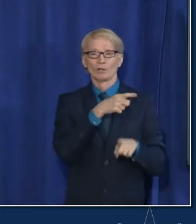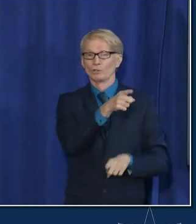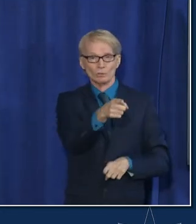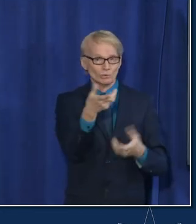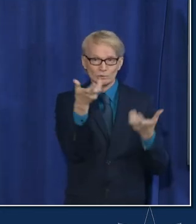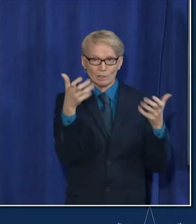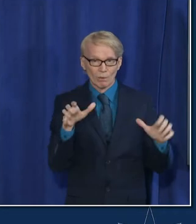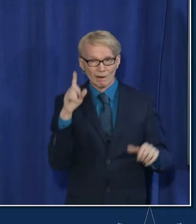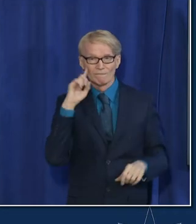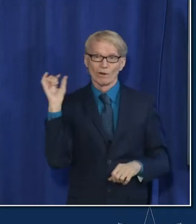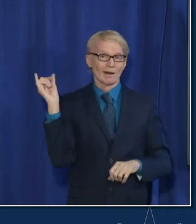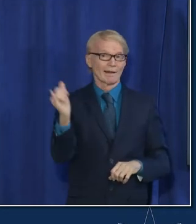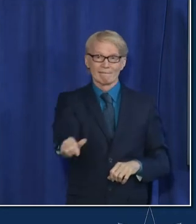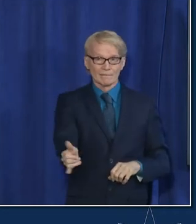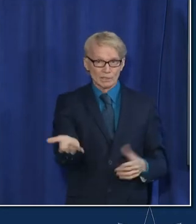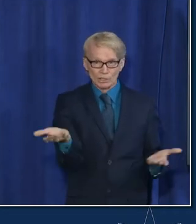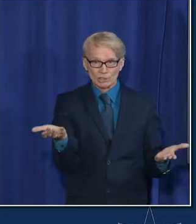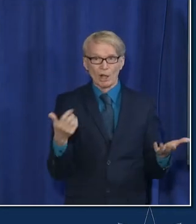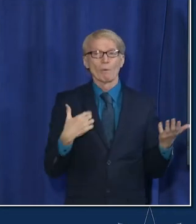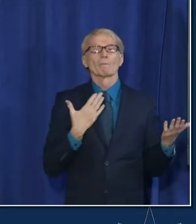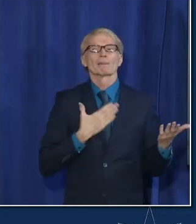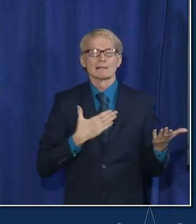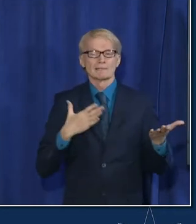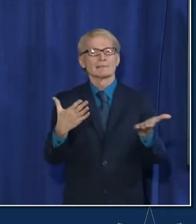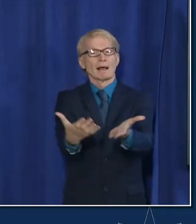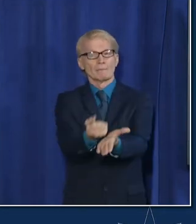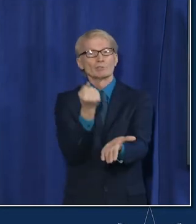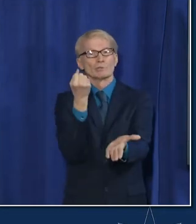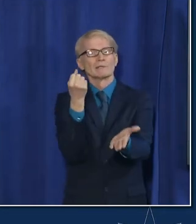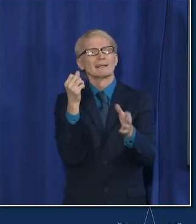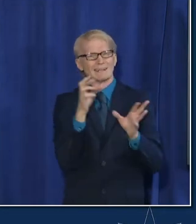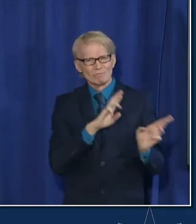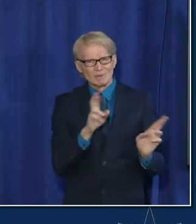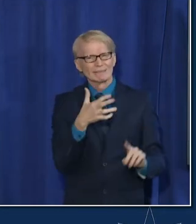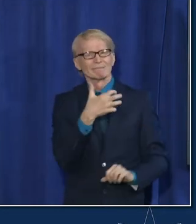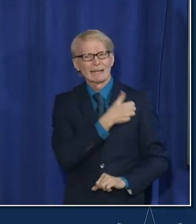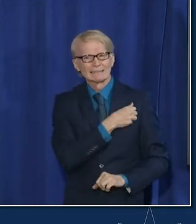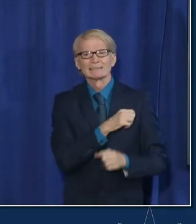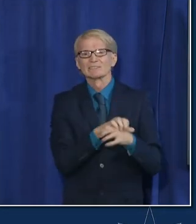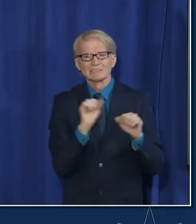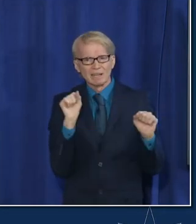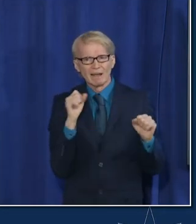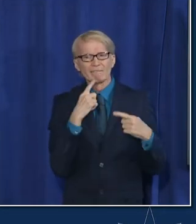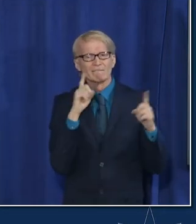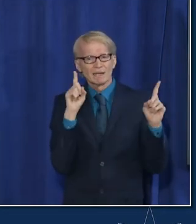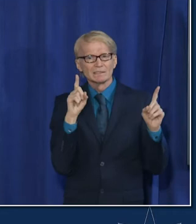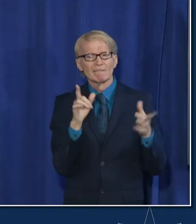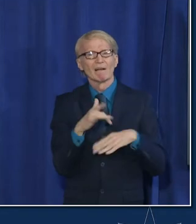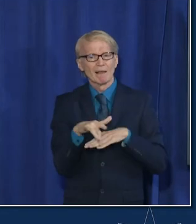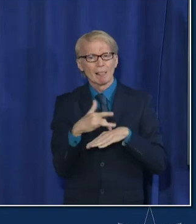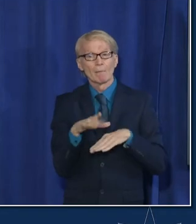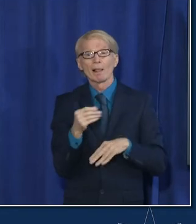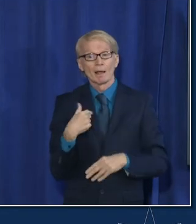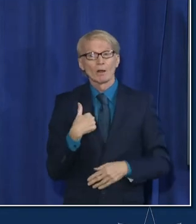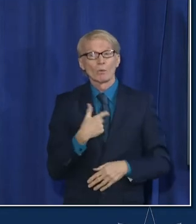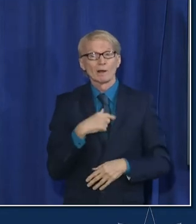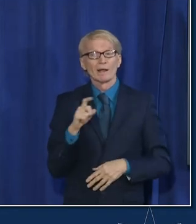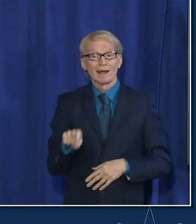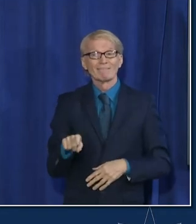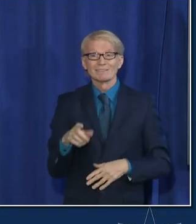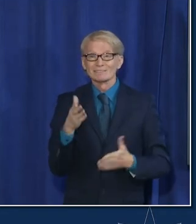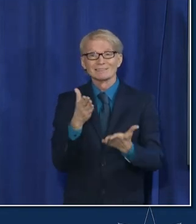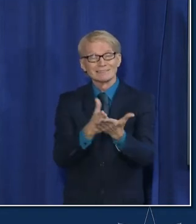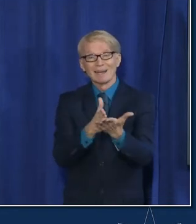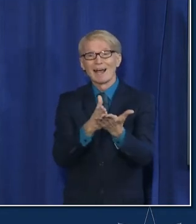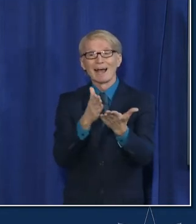forever please take the opportunity right now to get that vaccine safe effective available and we've got to stop sitting